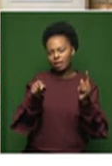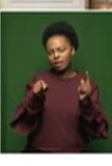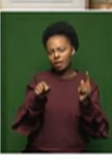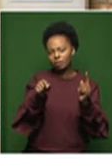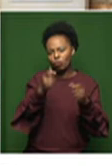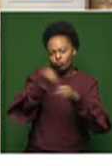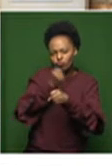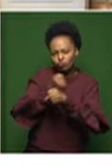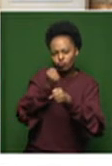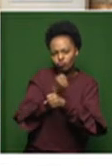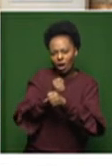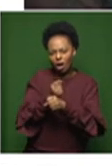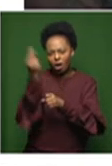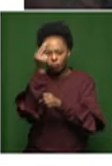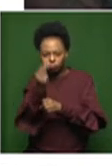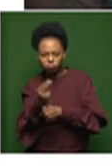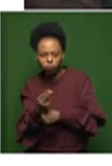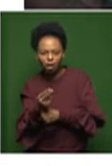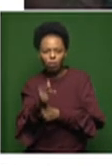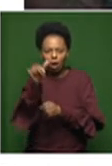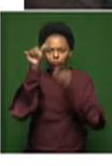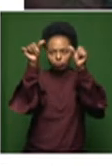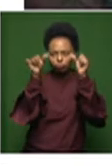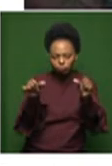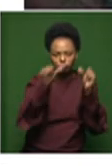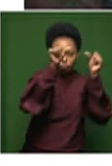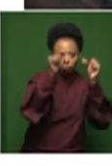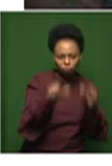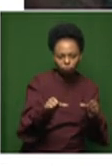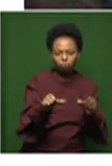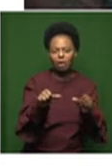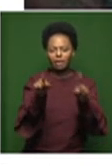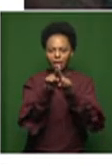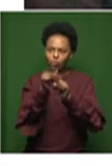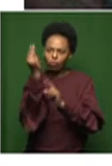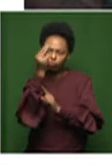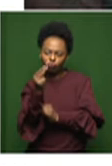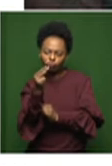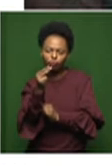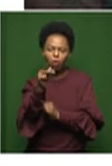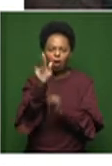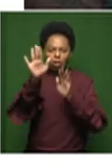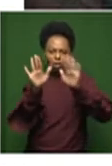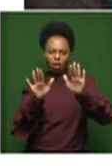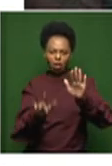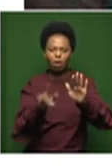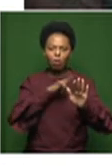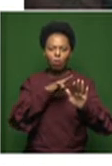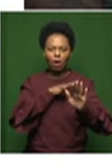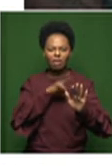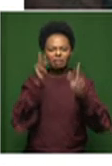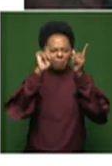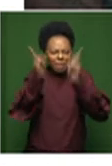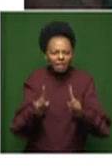work to greet you at the entrance. There's sculptures. And then we have a very special